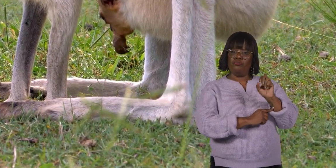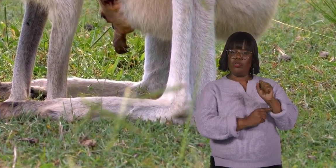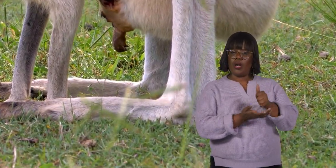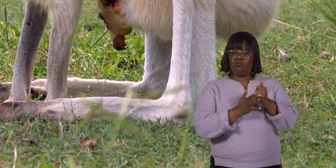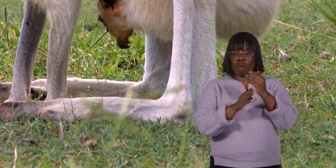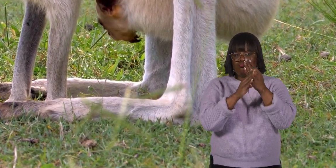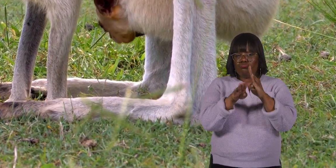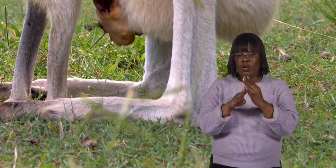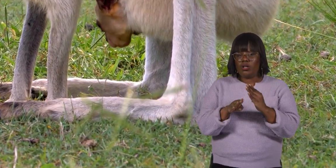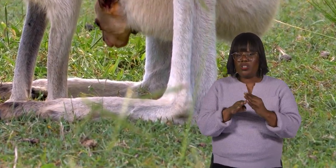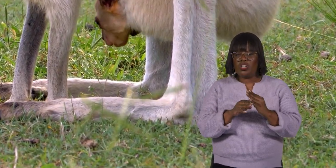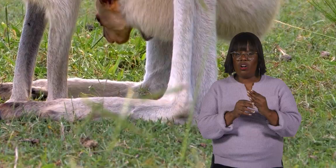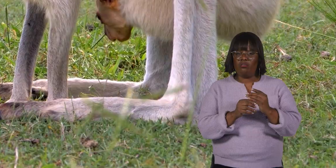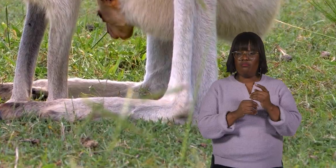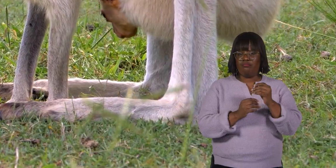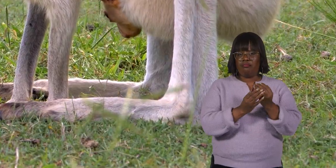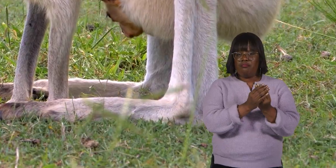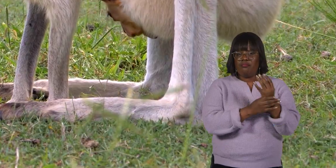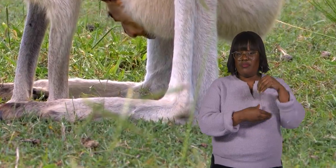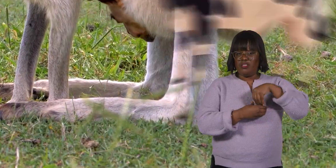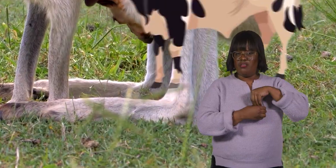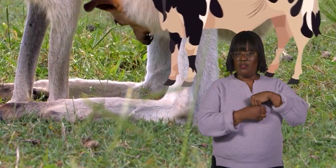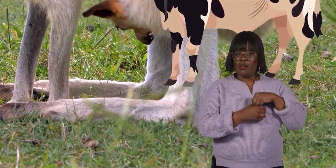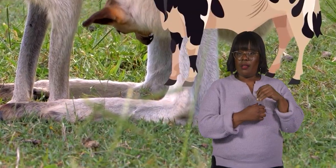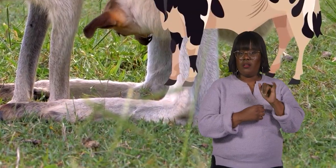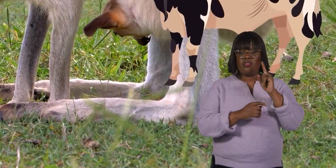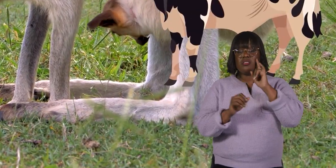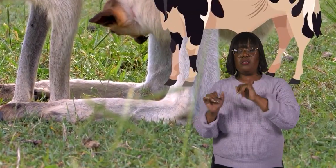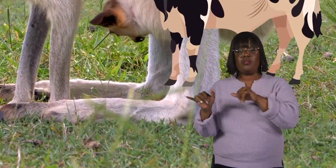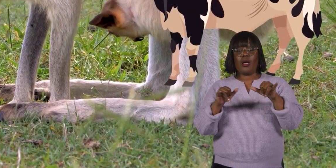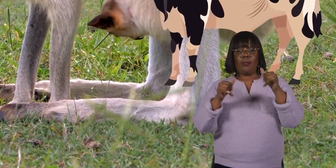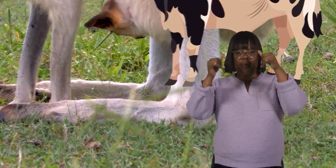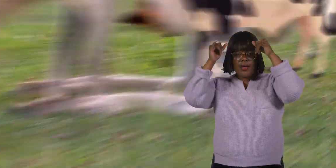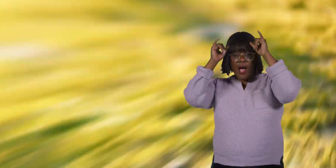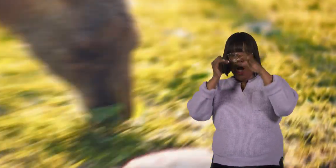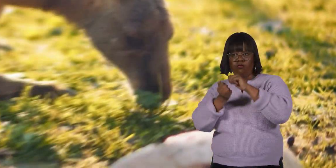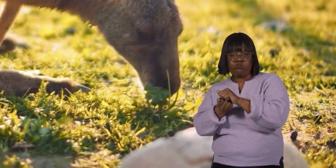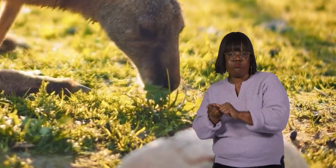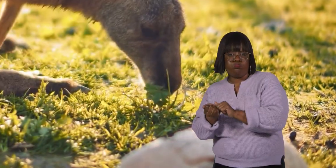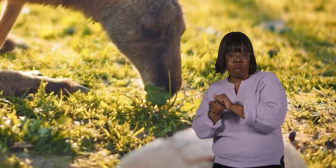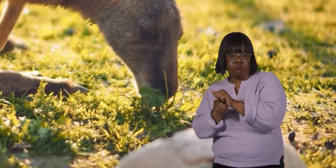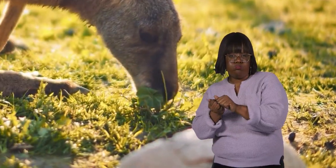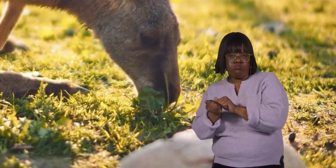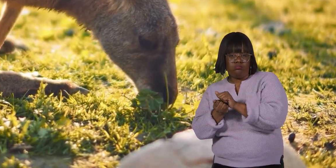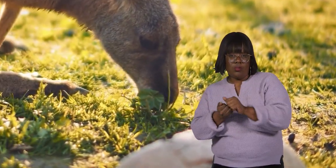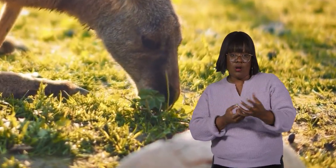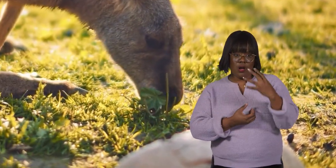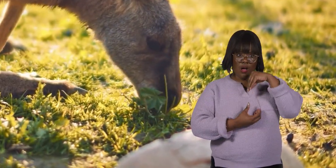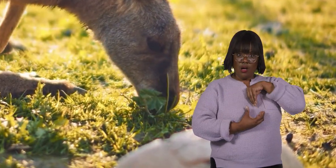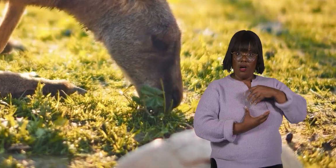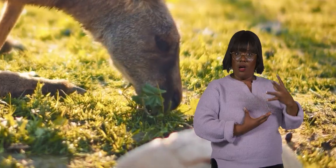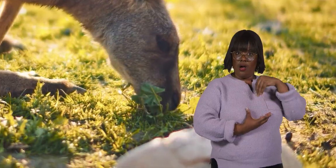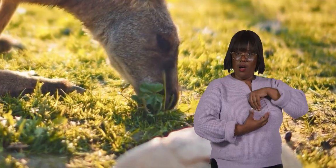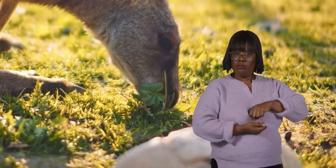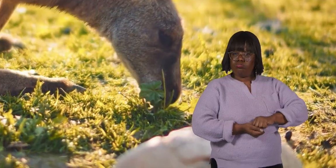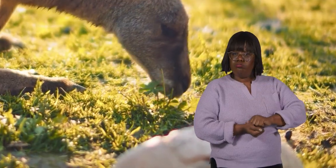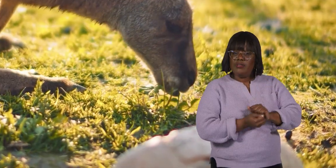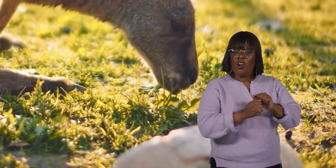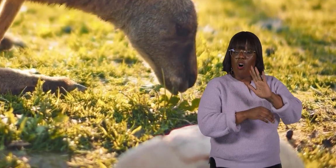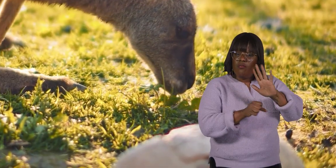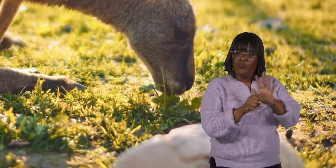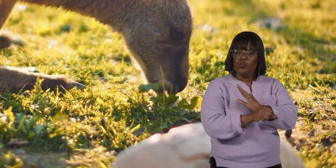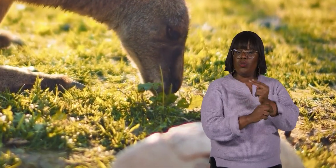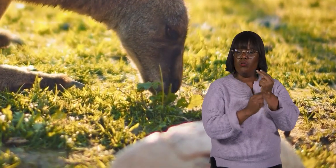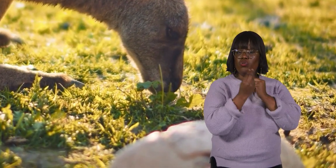break down the fibrous plant material, similar to how cows digest their food. This multi-chambered stomach lets them get